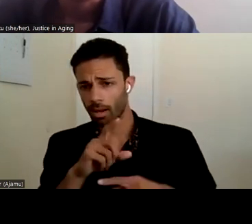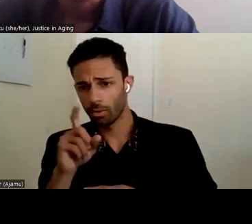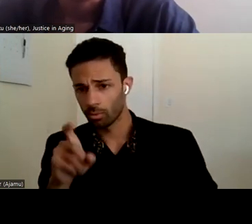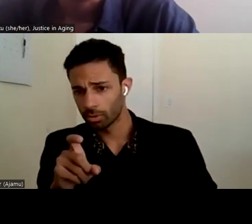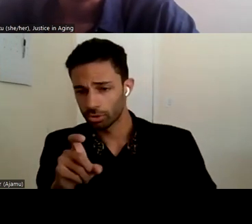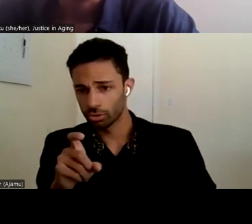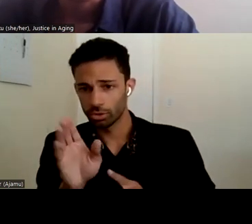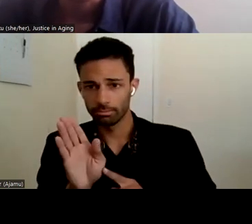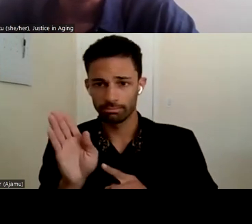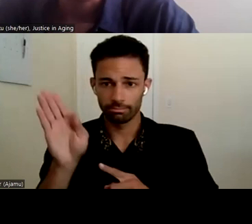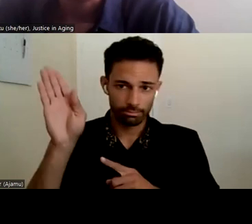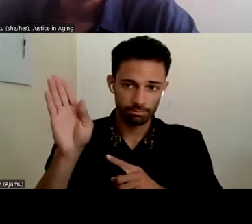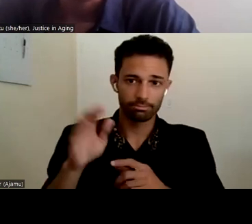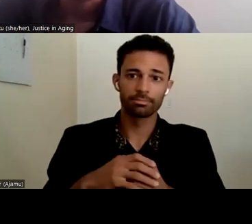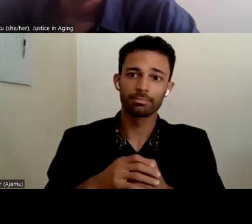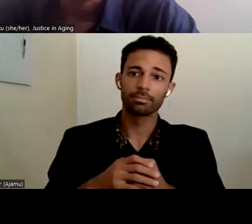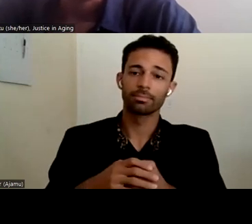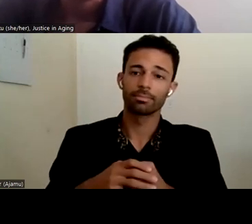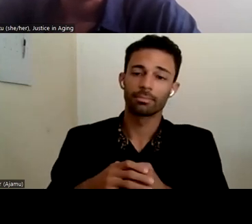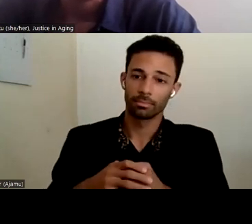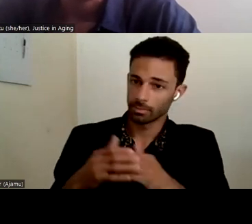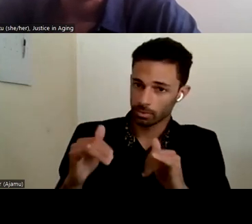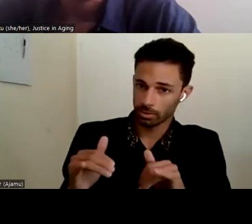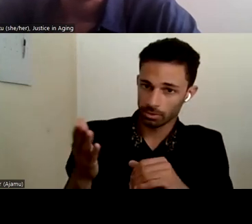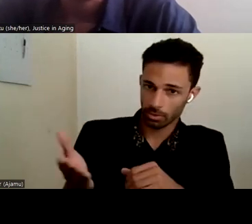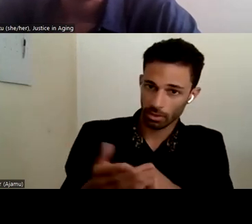his hand up as well. Jason, are you still there?